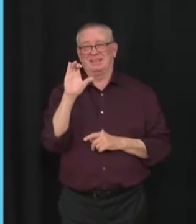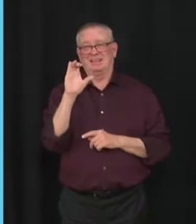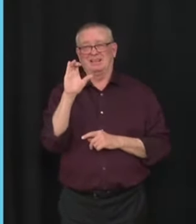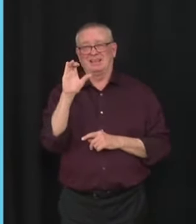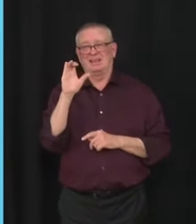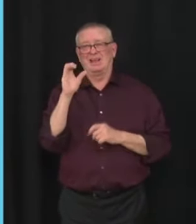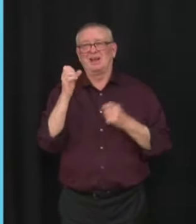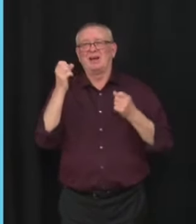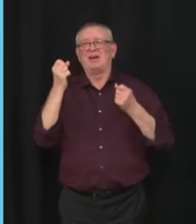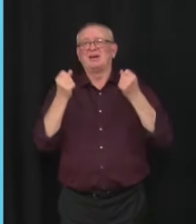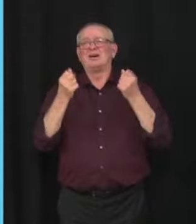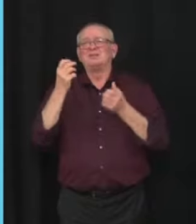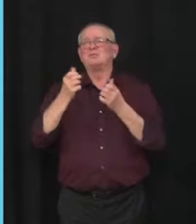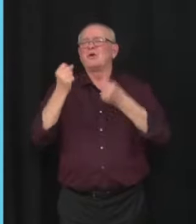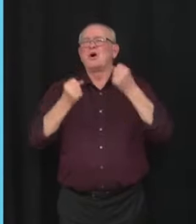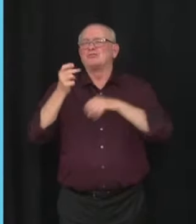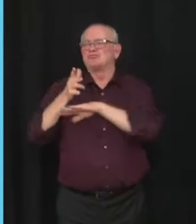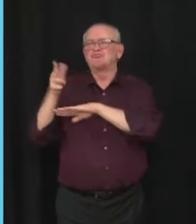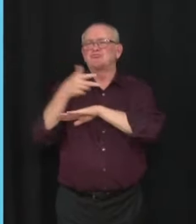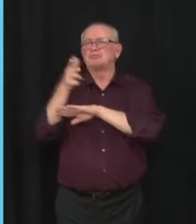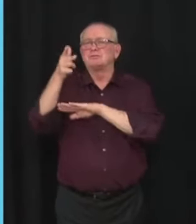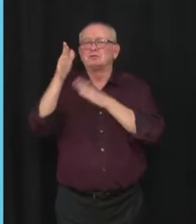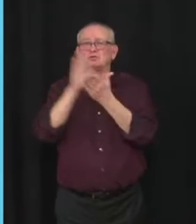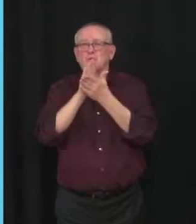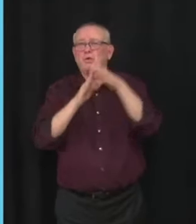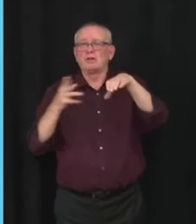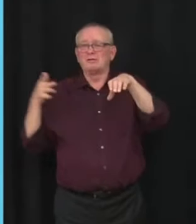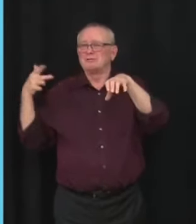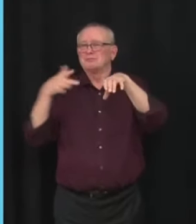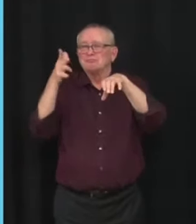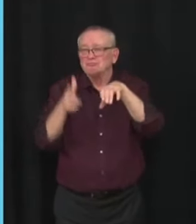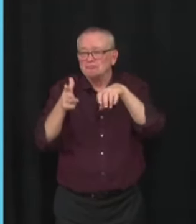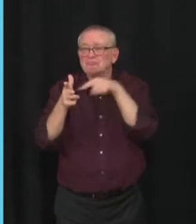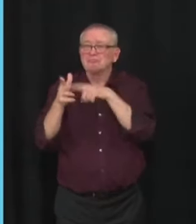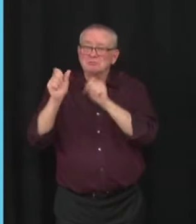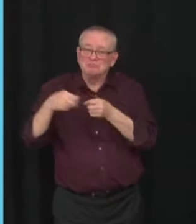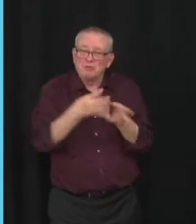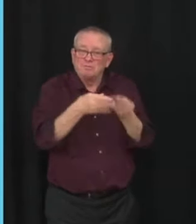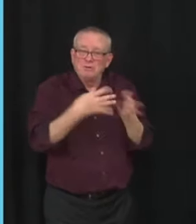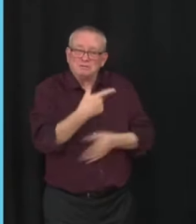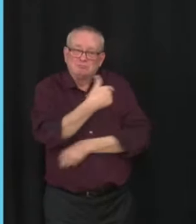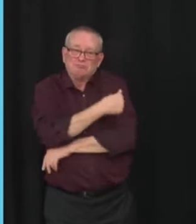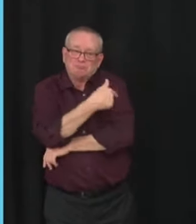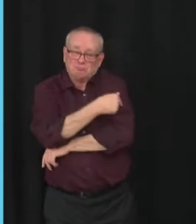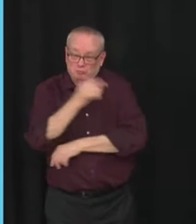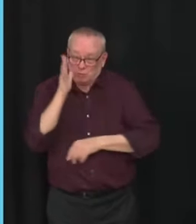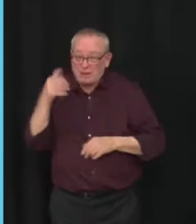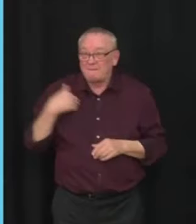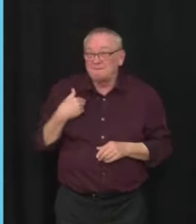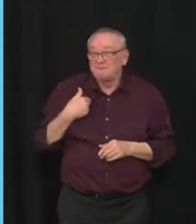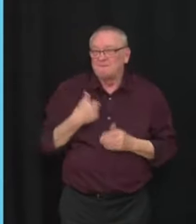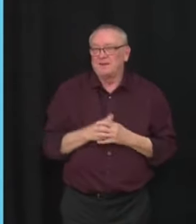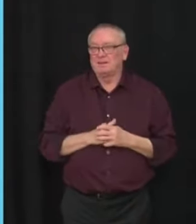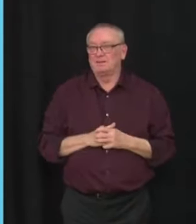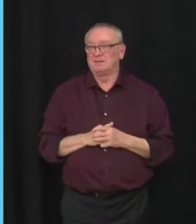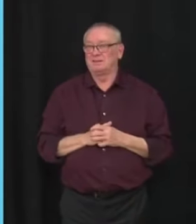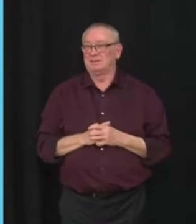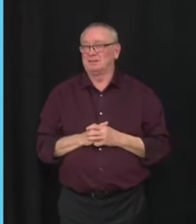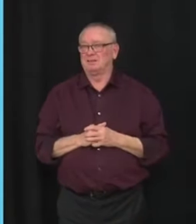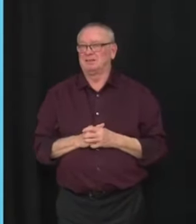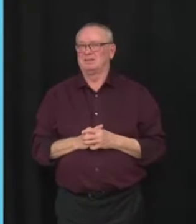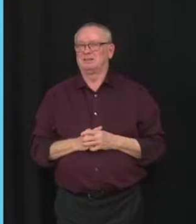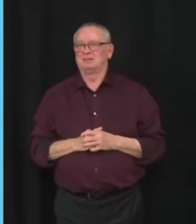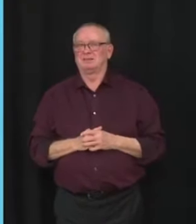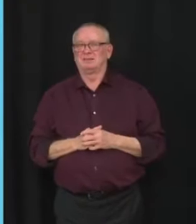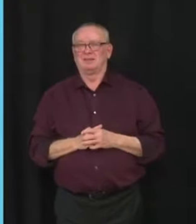maybe that's not happening now just because of a limited quantity? Yeah, so we're not running them in schools